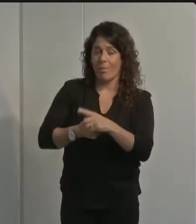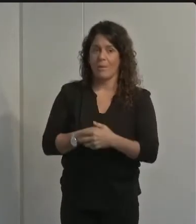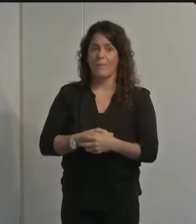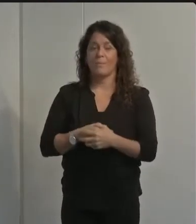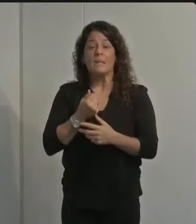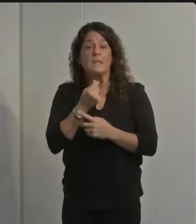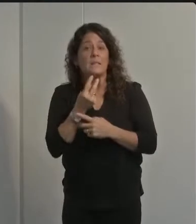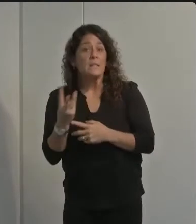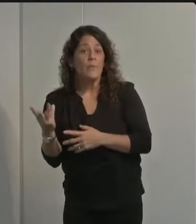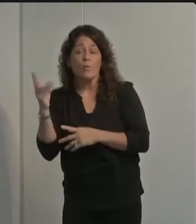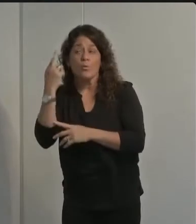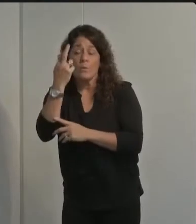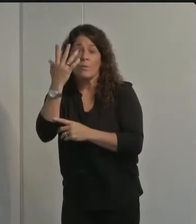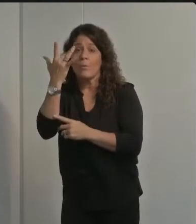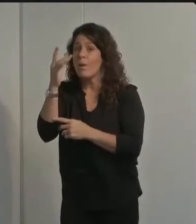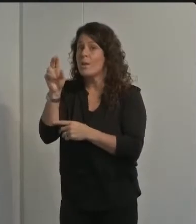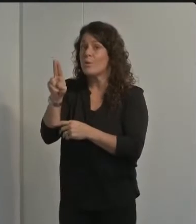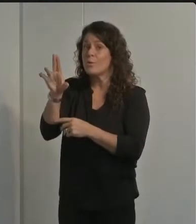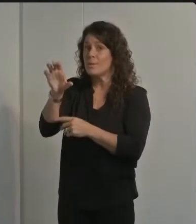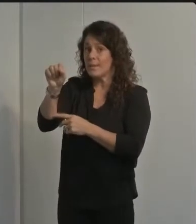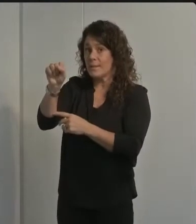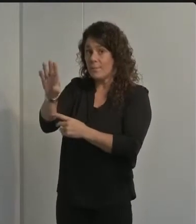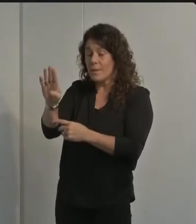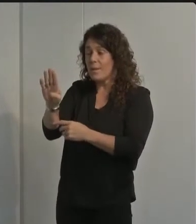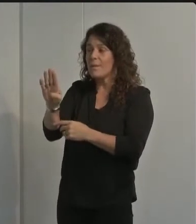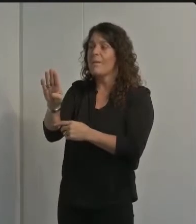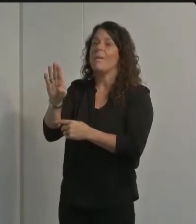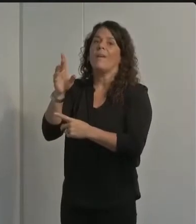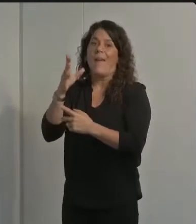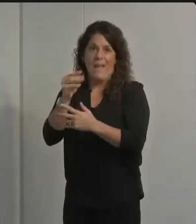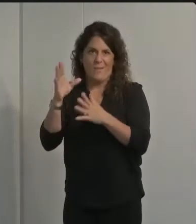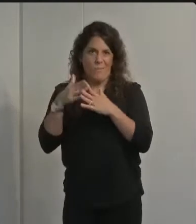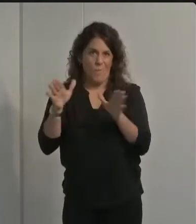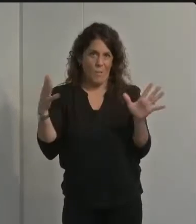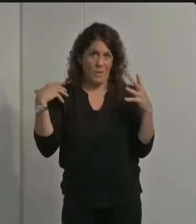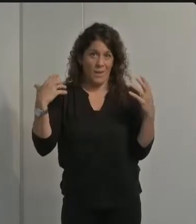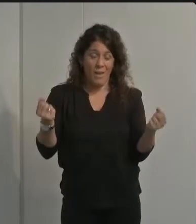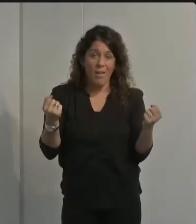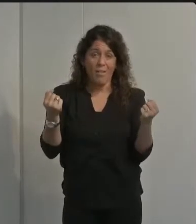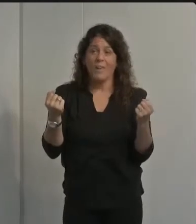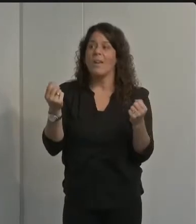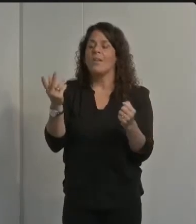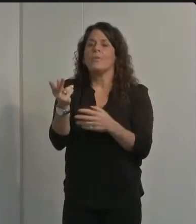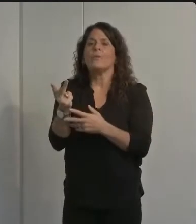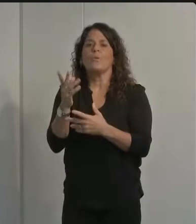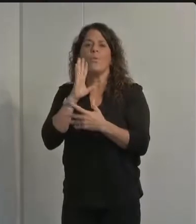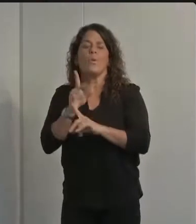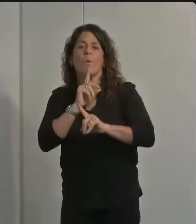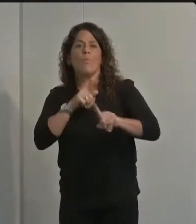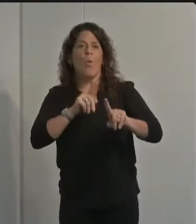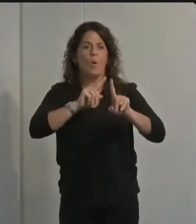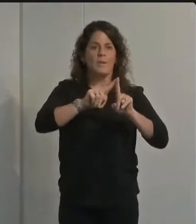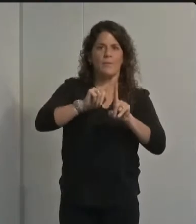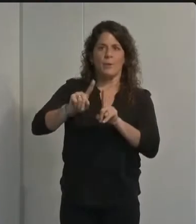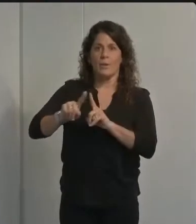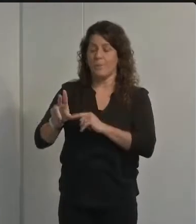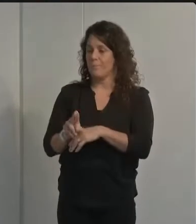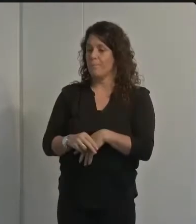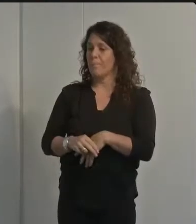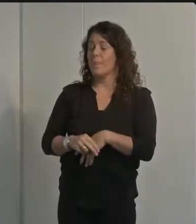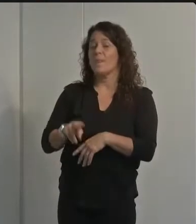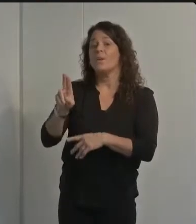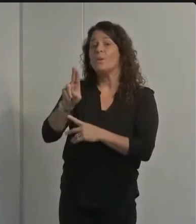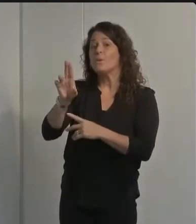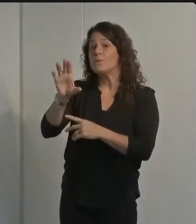are several reasons ucsb and the public health department might get notified about new cases at different times ucsb may not be notified before the public health